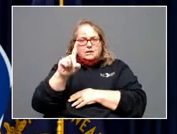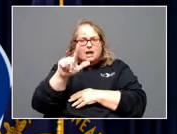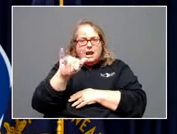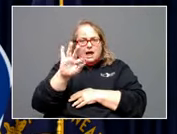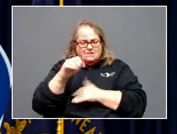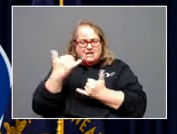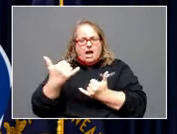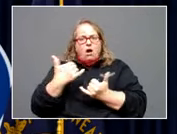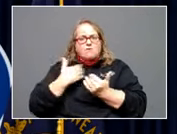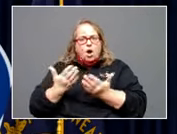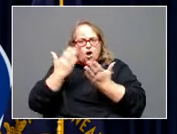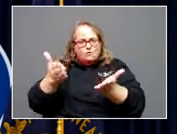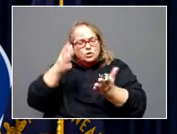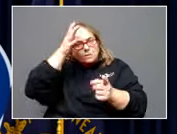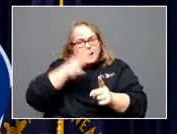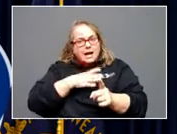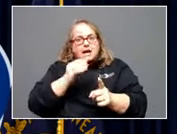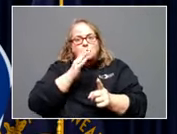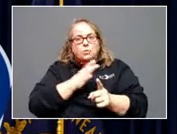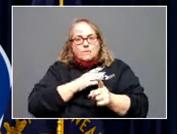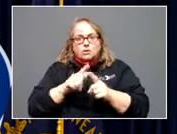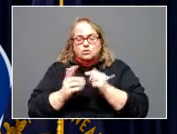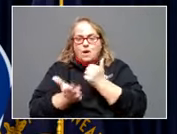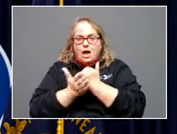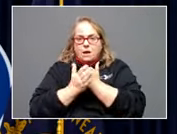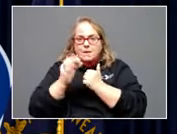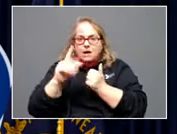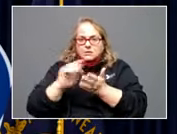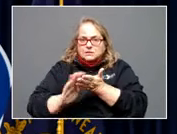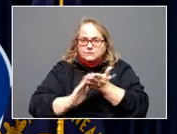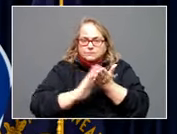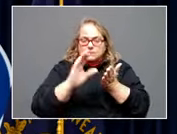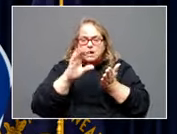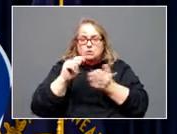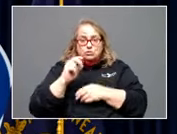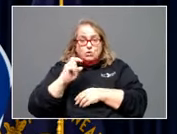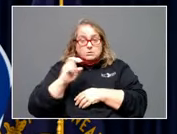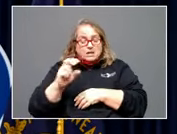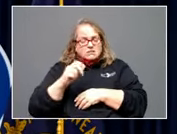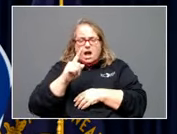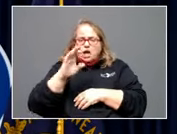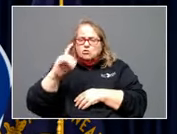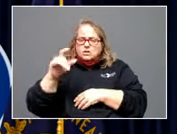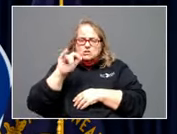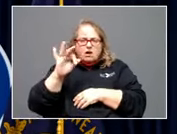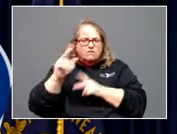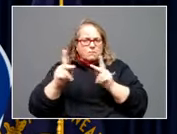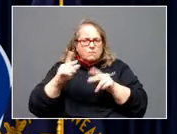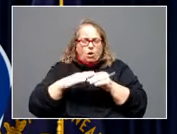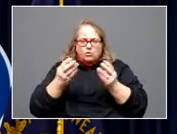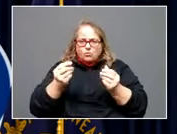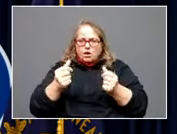to help out. Transportation still with hundreds of individuals on the ground, everything from debris removal to